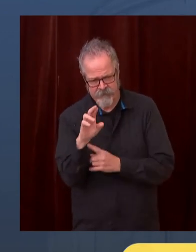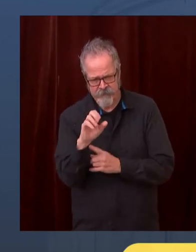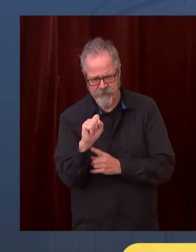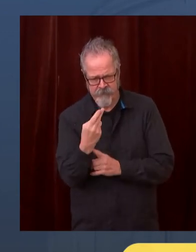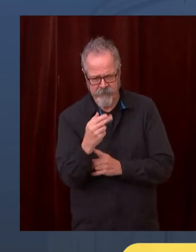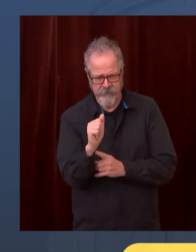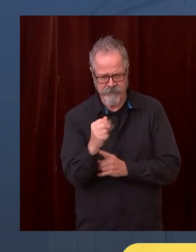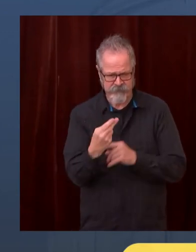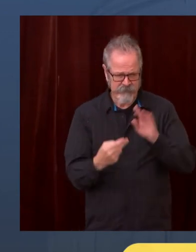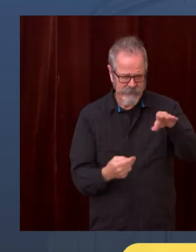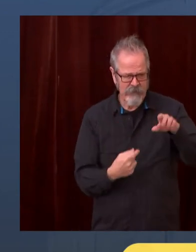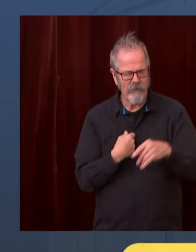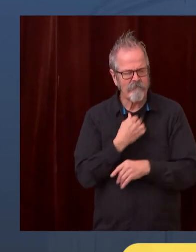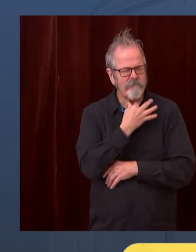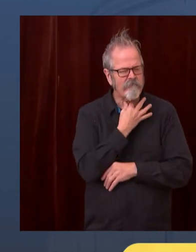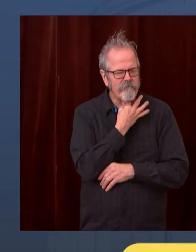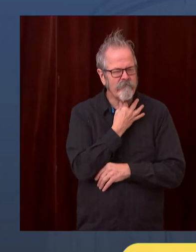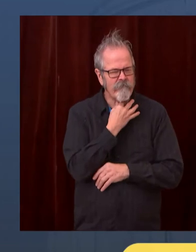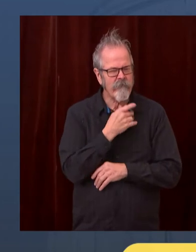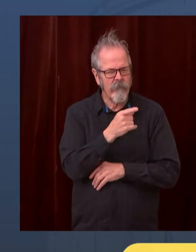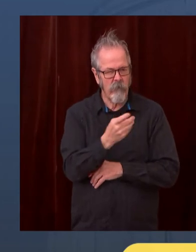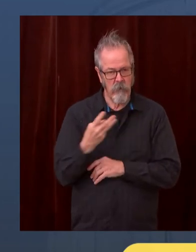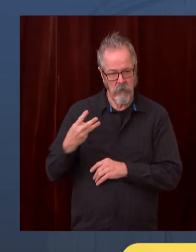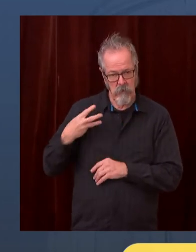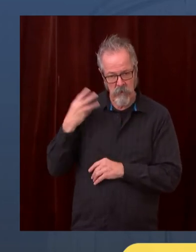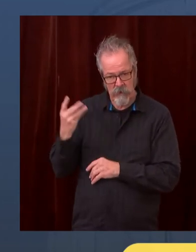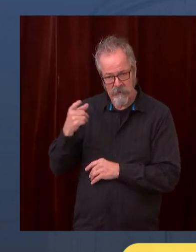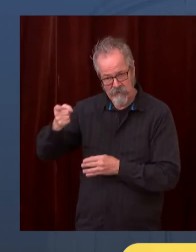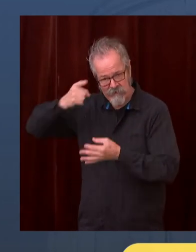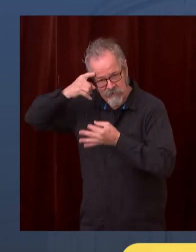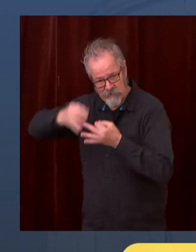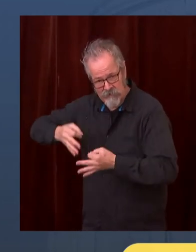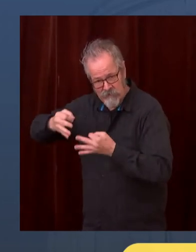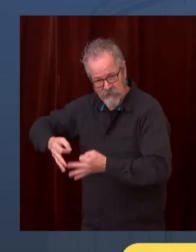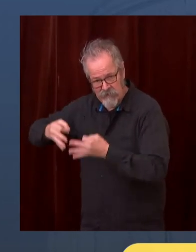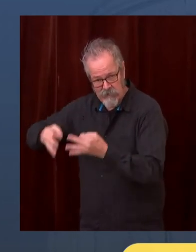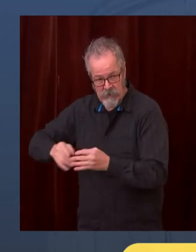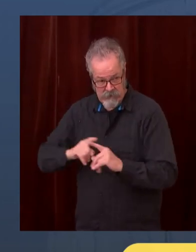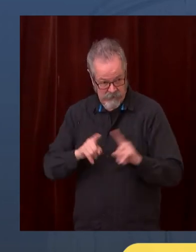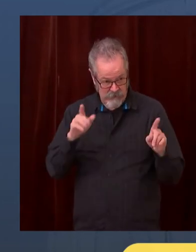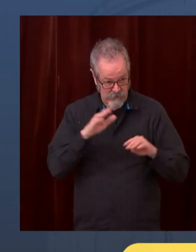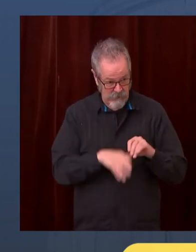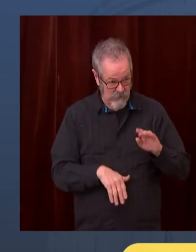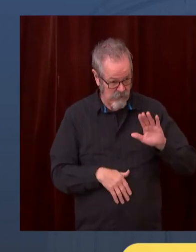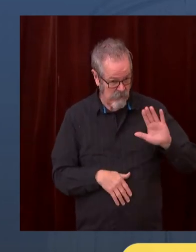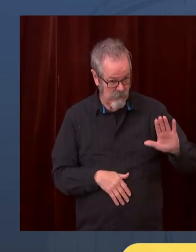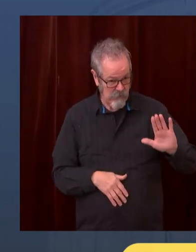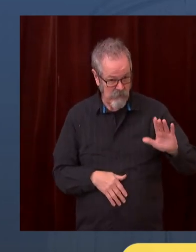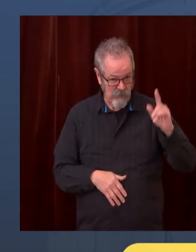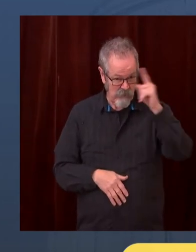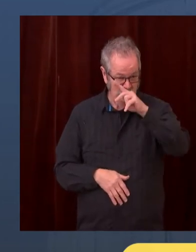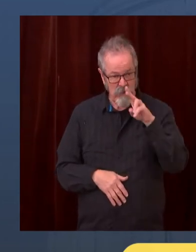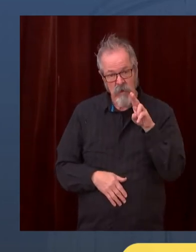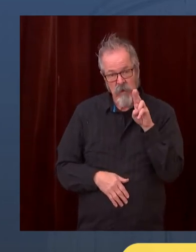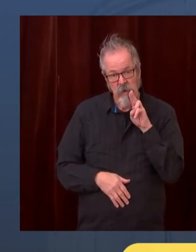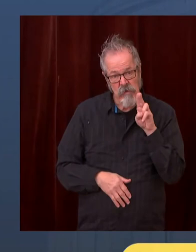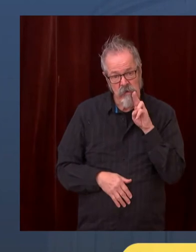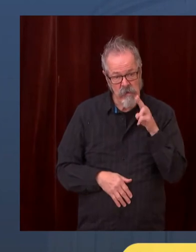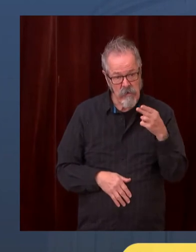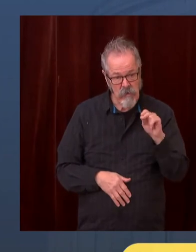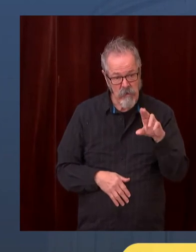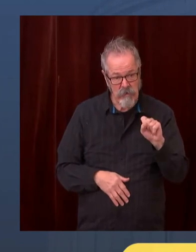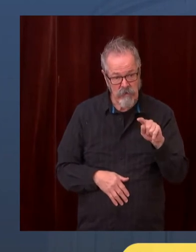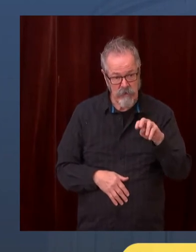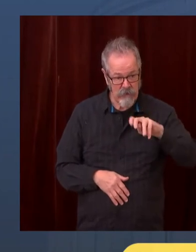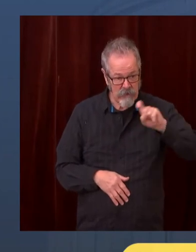Is there anything that Washington has done that you wish that you had done in Houston or vice versa, anything